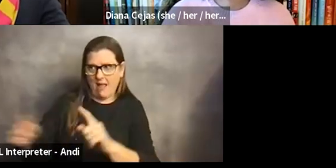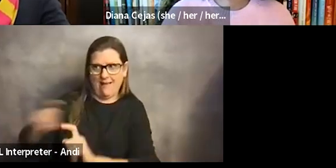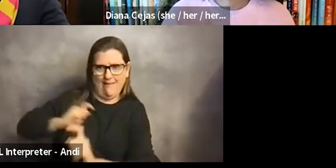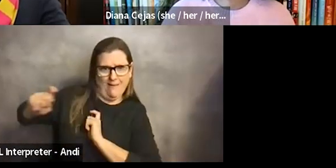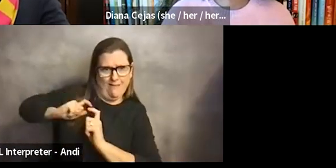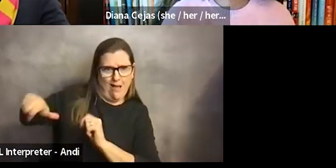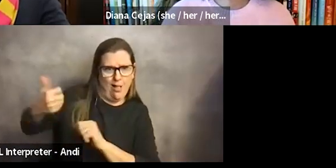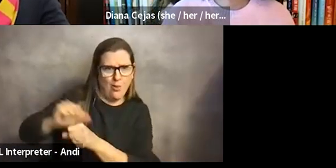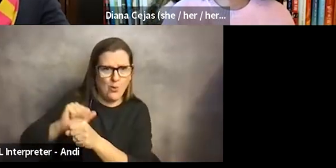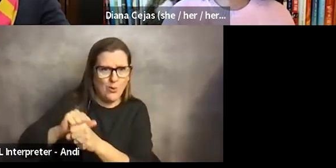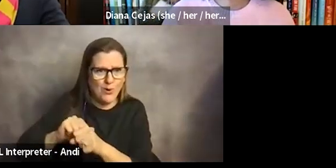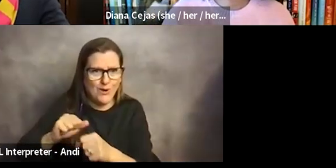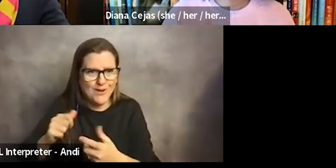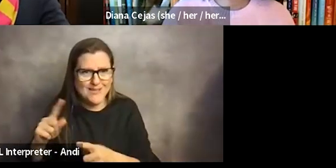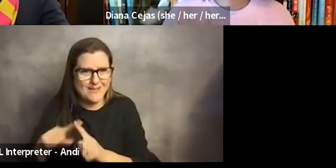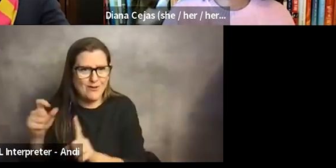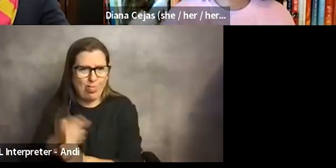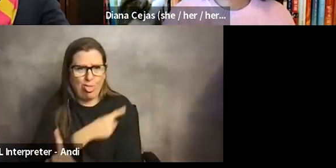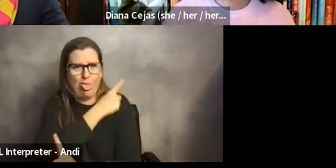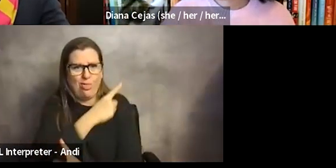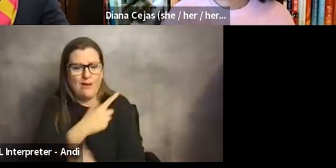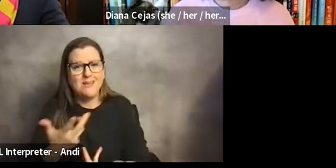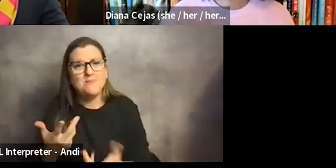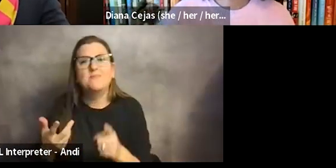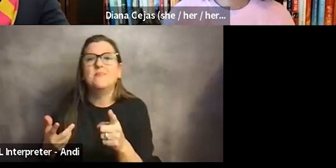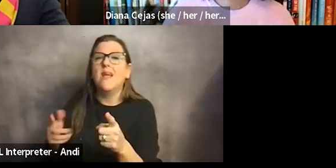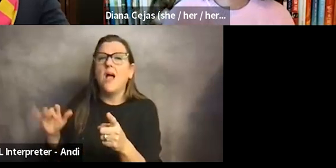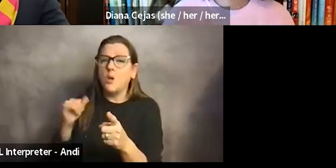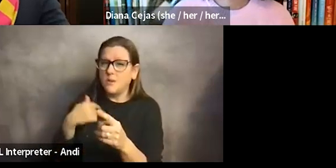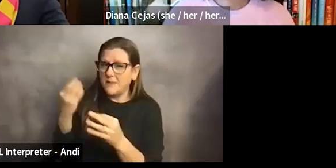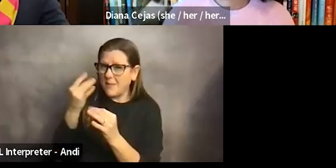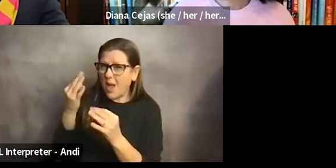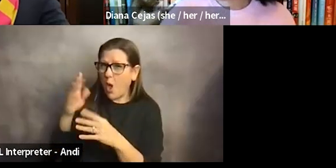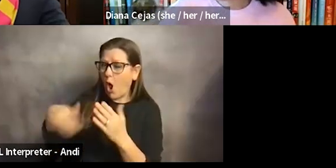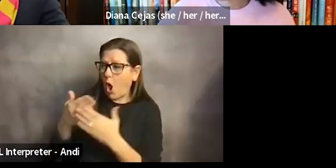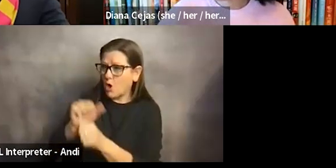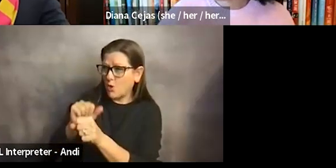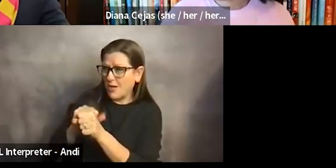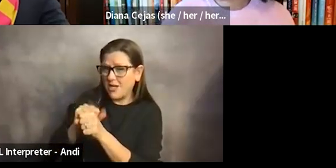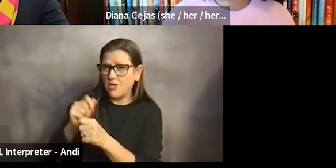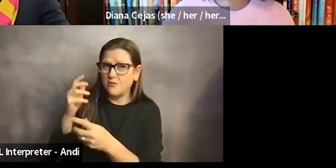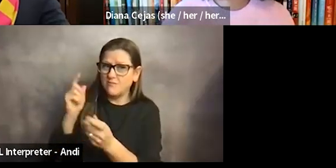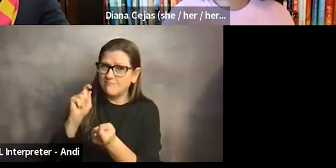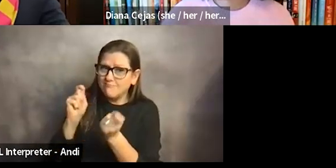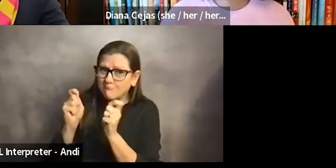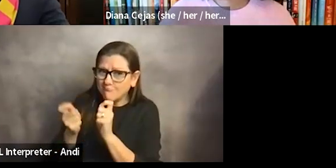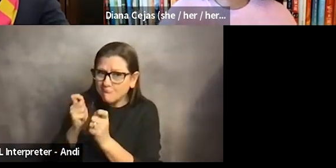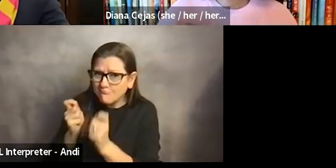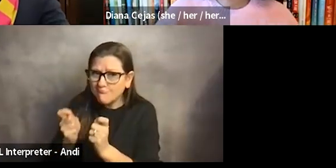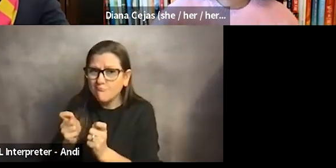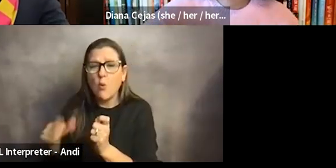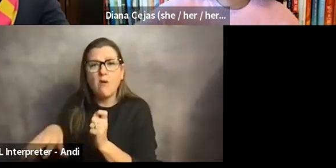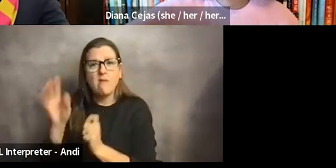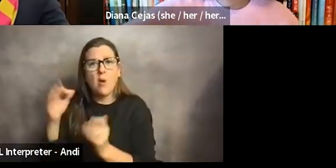And I want to say too, I think as all of our careers have evolved, we've found new interests and, and new things that we